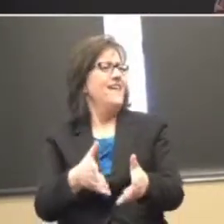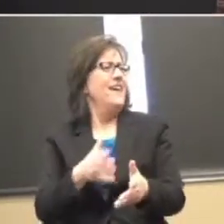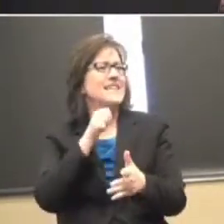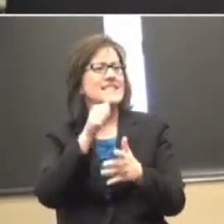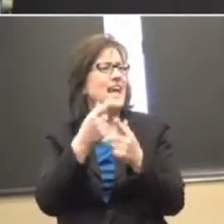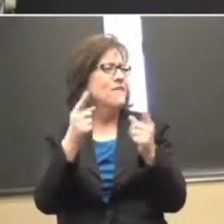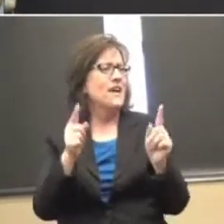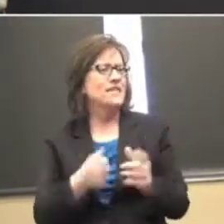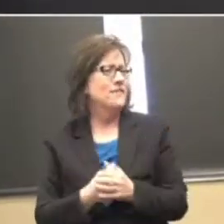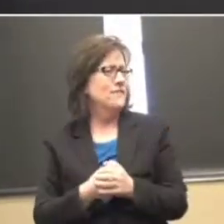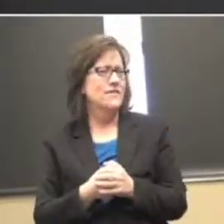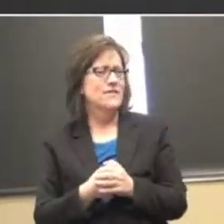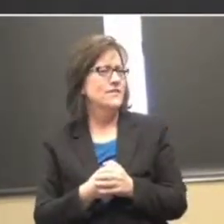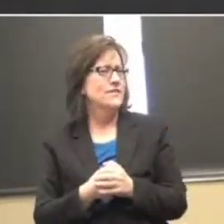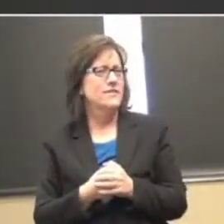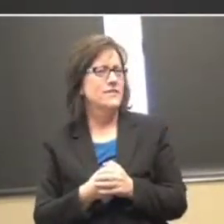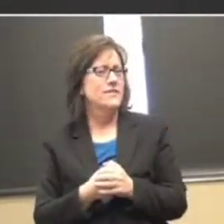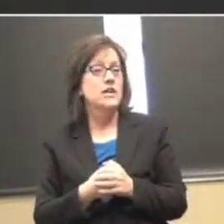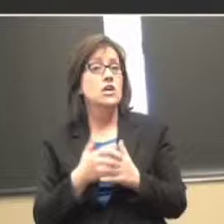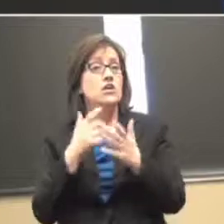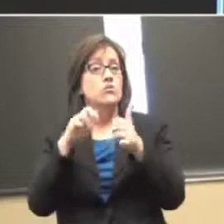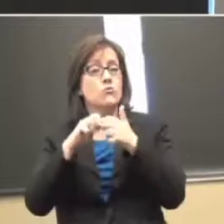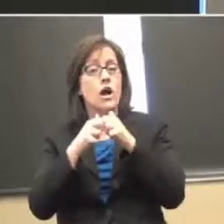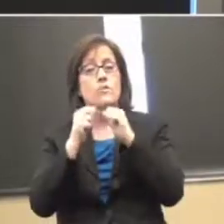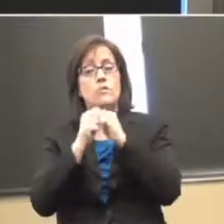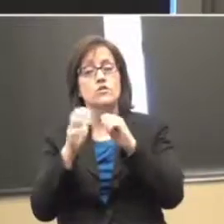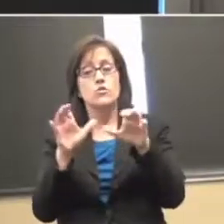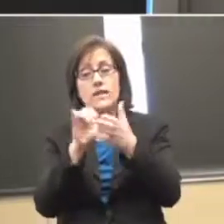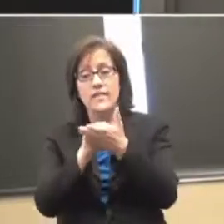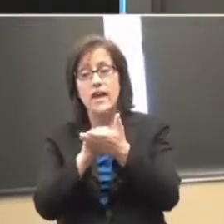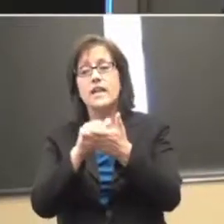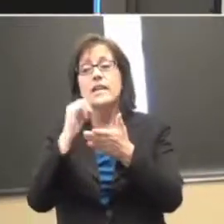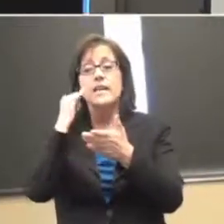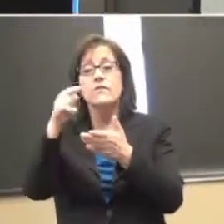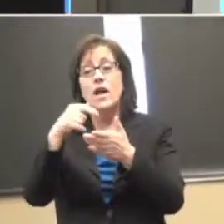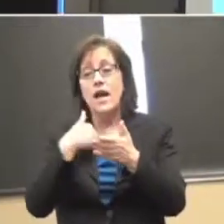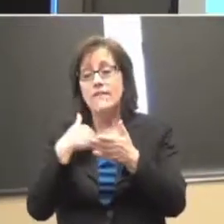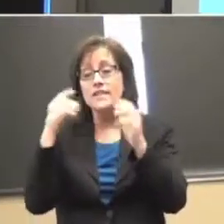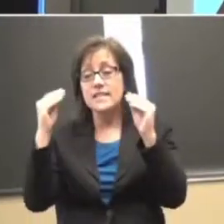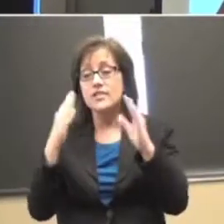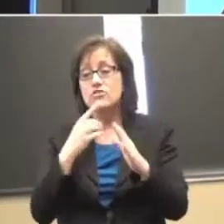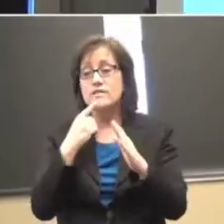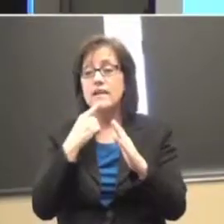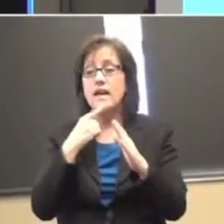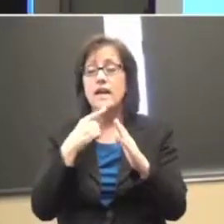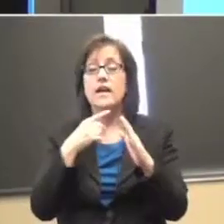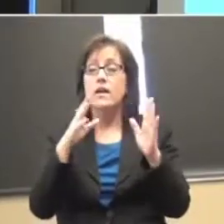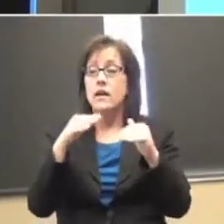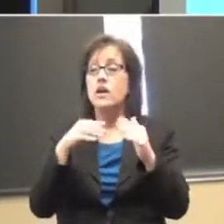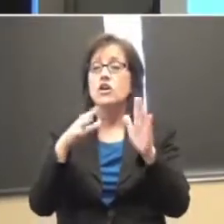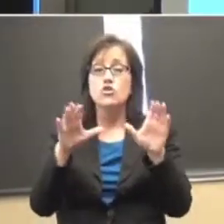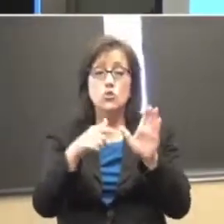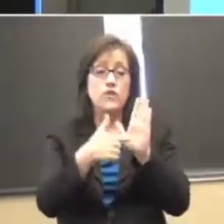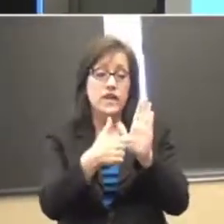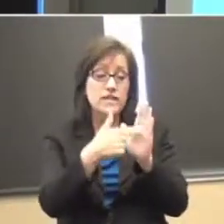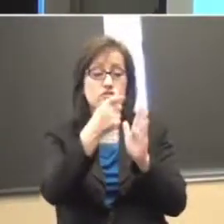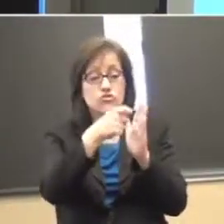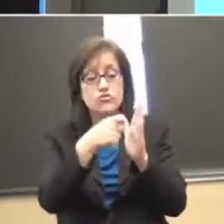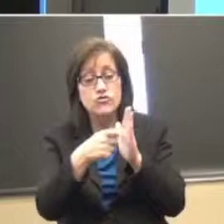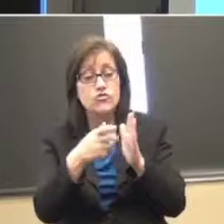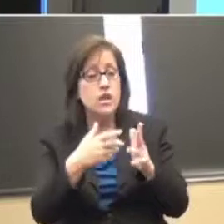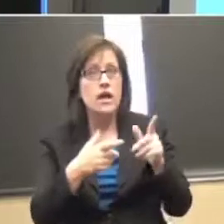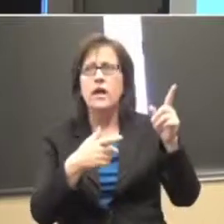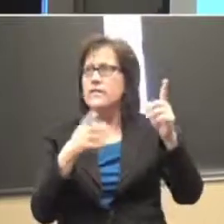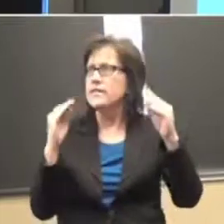And the problem with doing that is that if you've got a teacher and you're saying, mark this, do this kind of stuff and he or she is being very religious